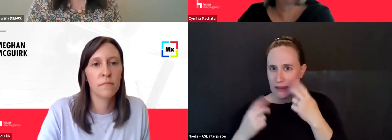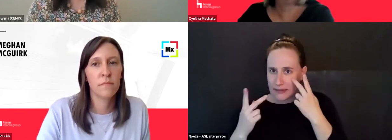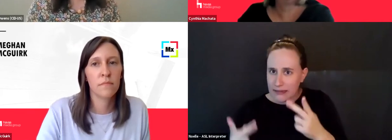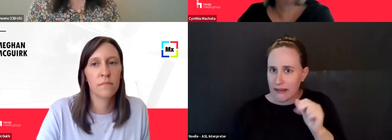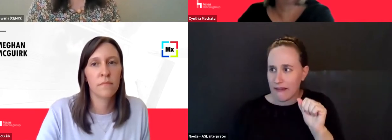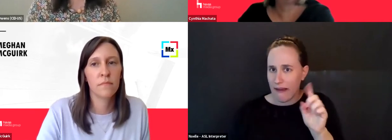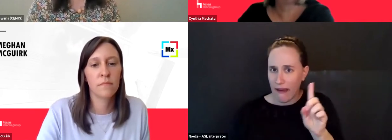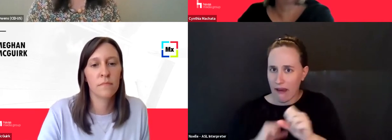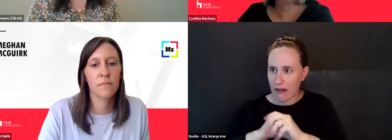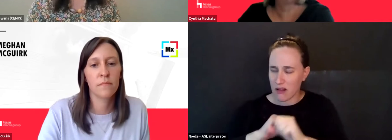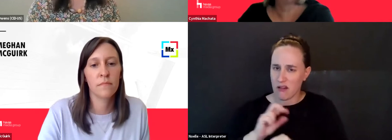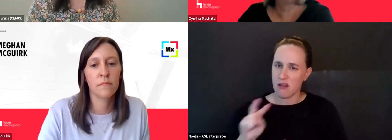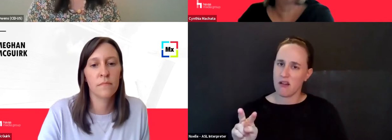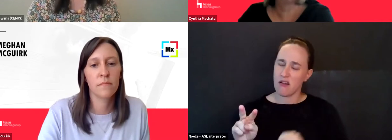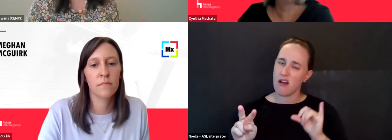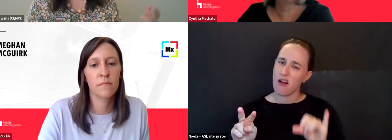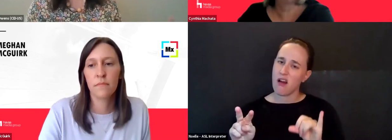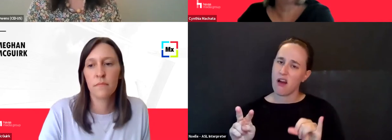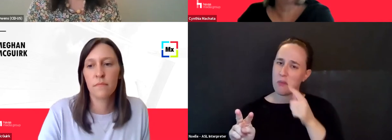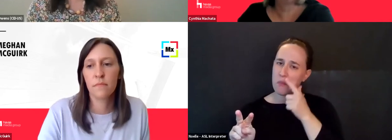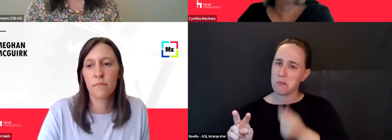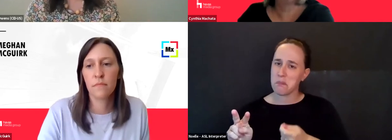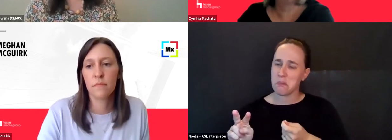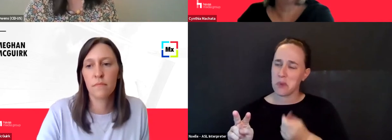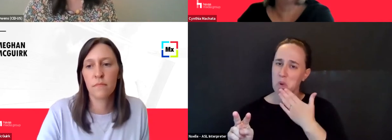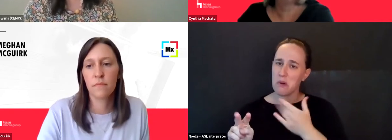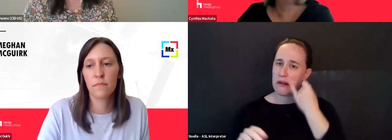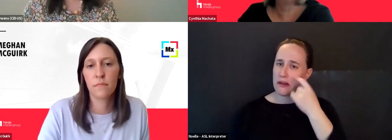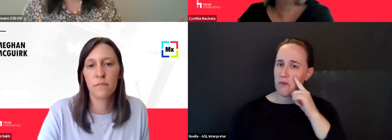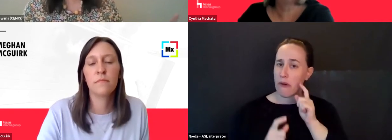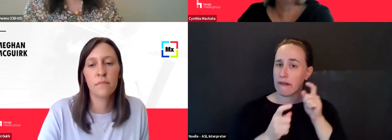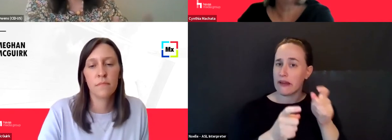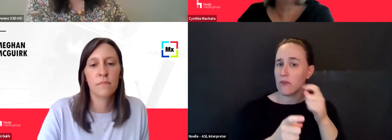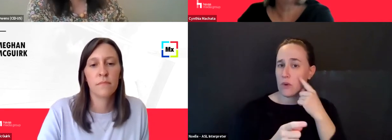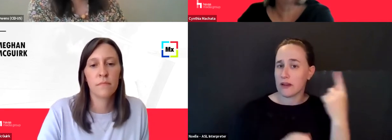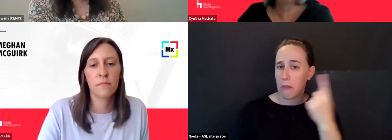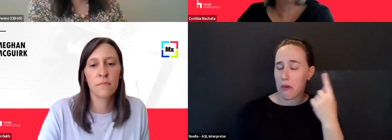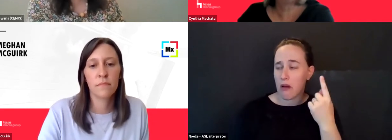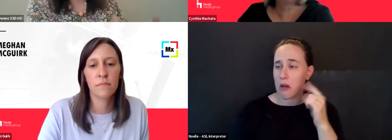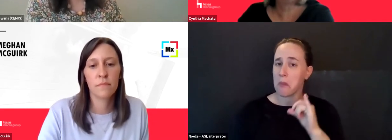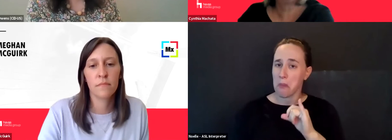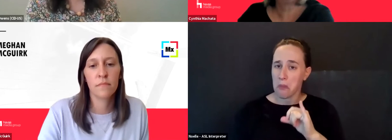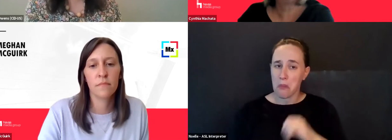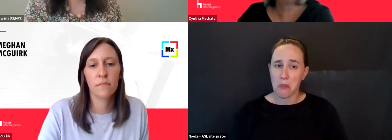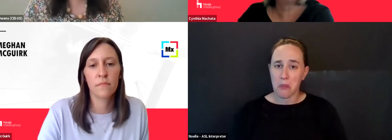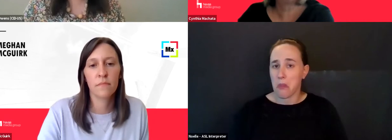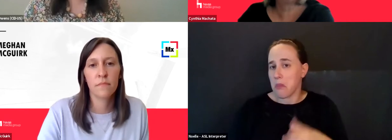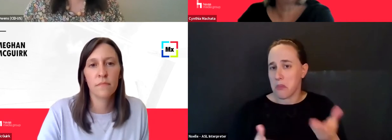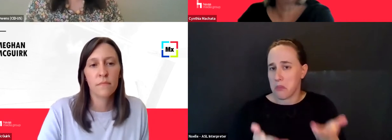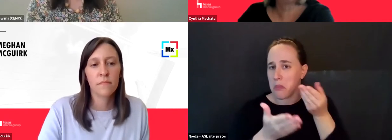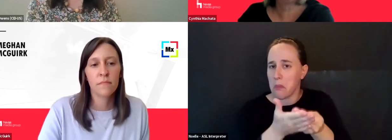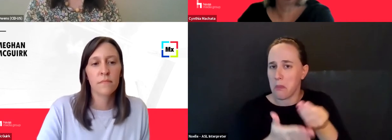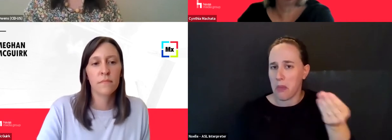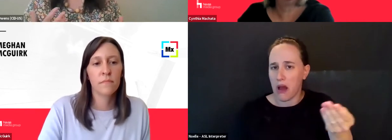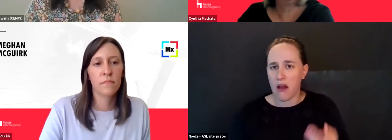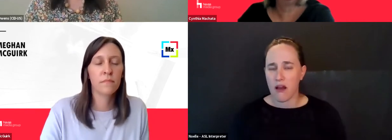I say, wow, I, I, that's a great idea for a gift for someone, but a great idea. I'm going to go buy that now. Um,